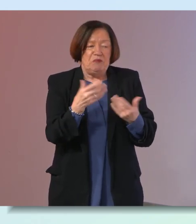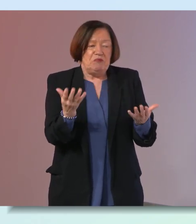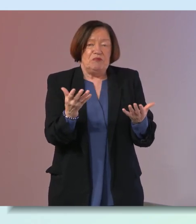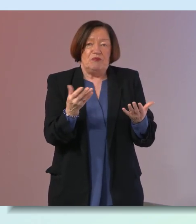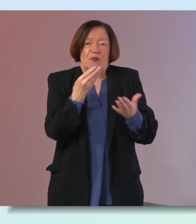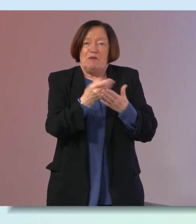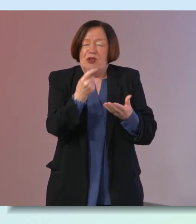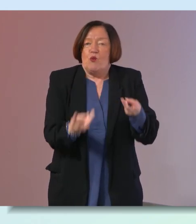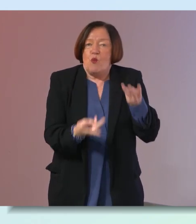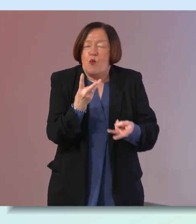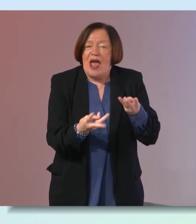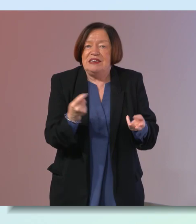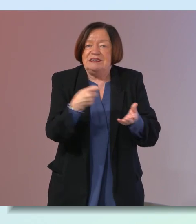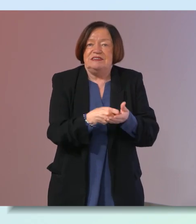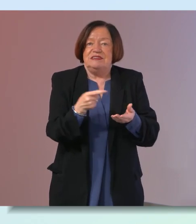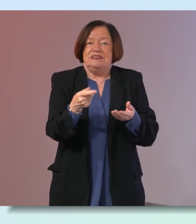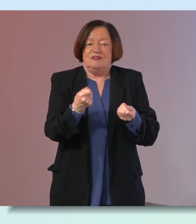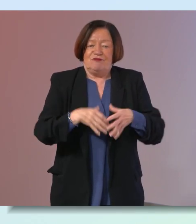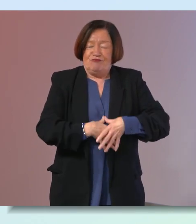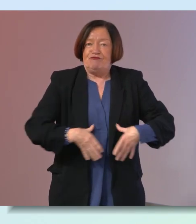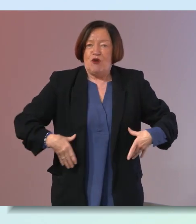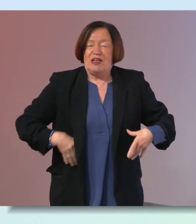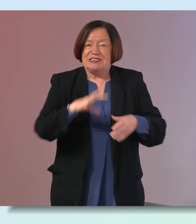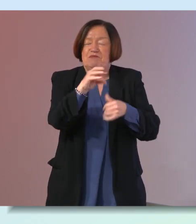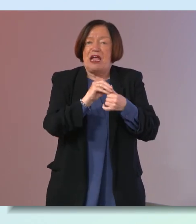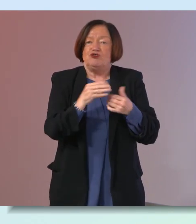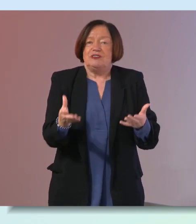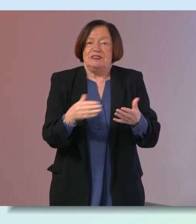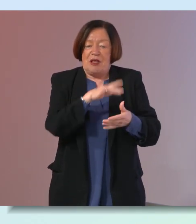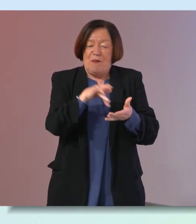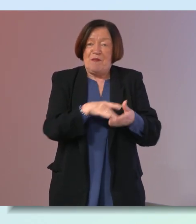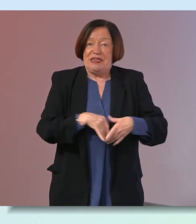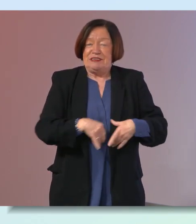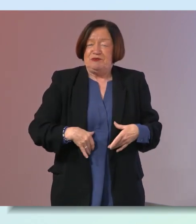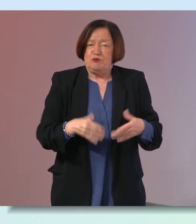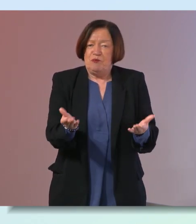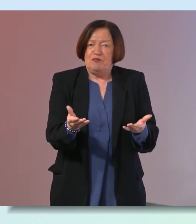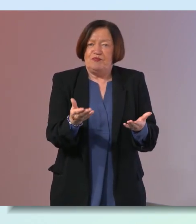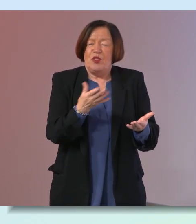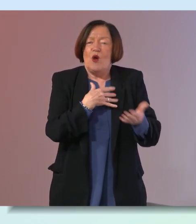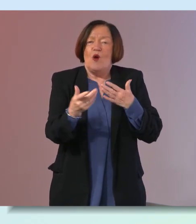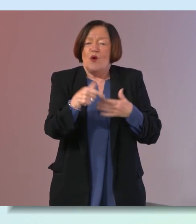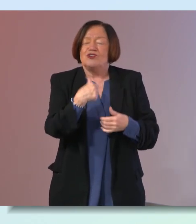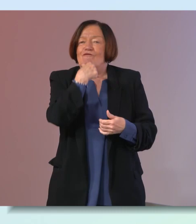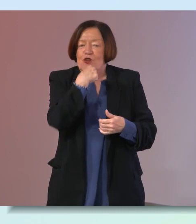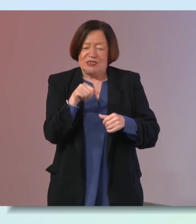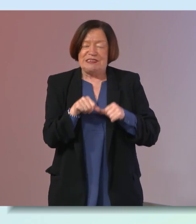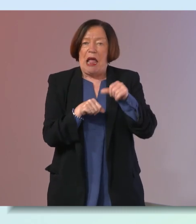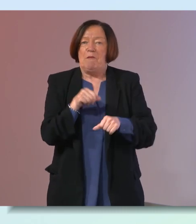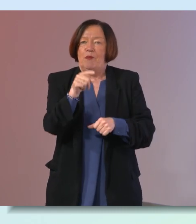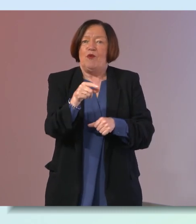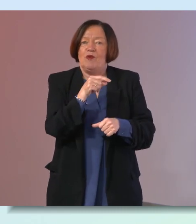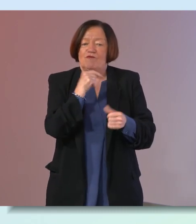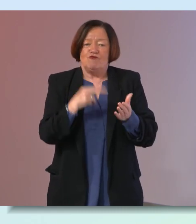put on a bit of weight they may have that you know around their midriff especially around you know menopause time and all that i mean what are the what's the first step that you would say